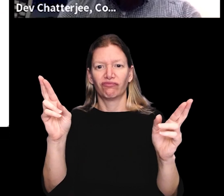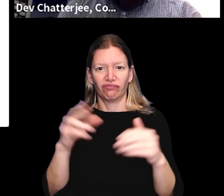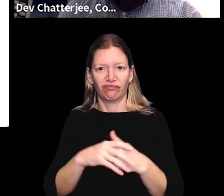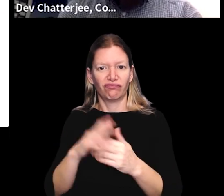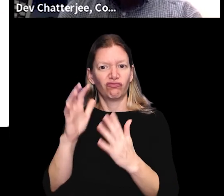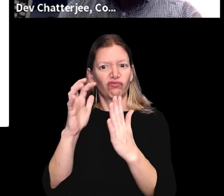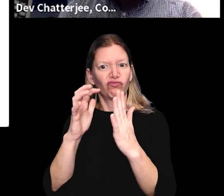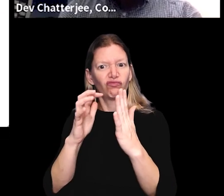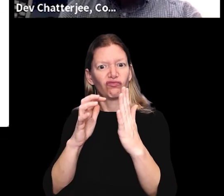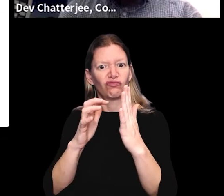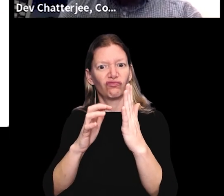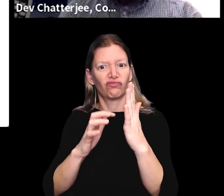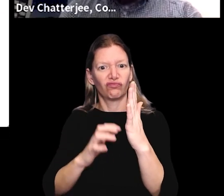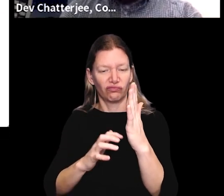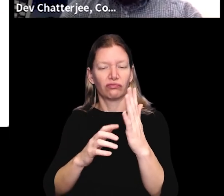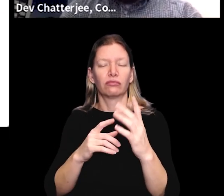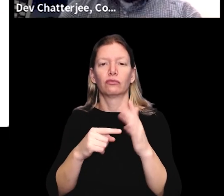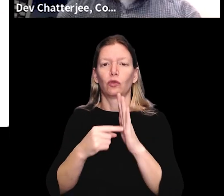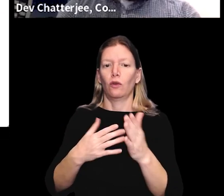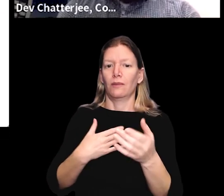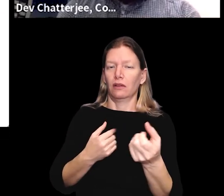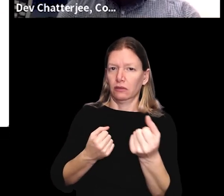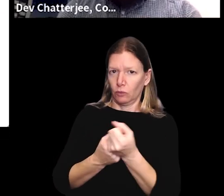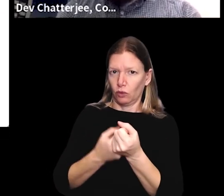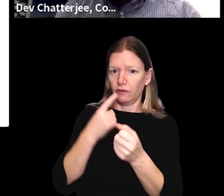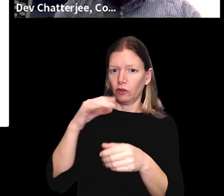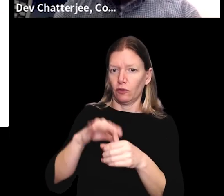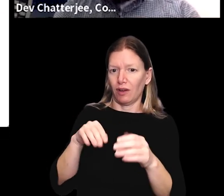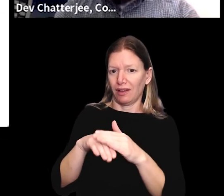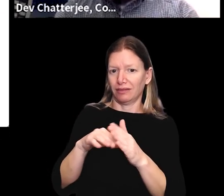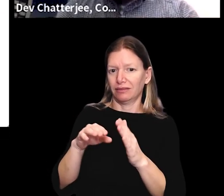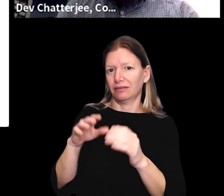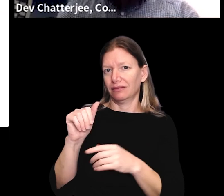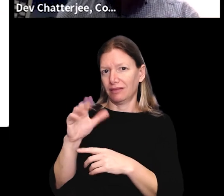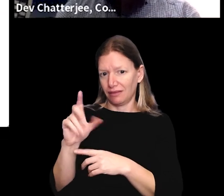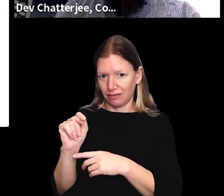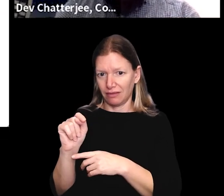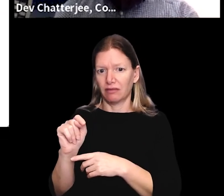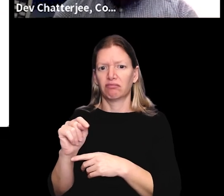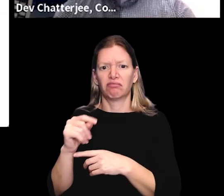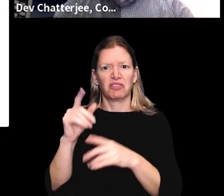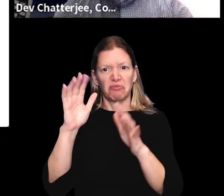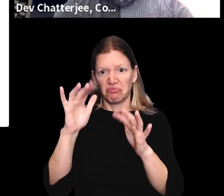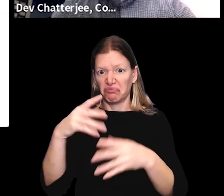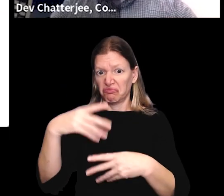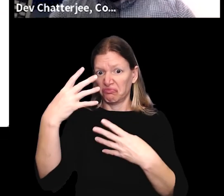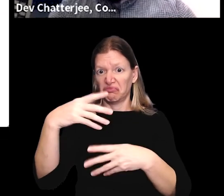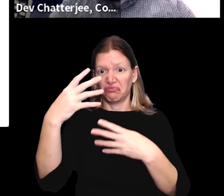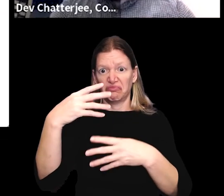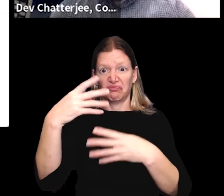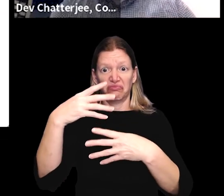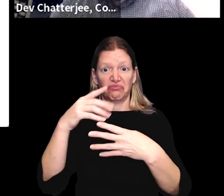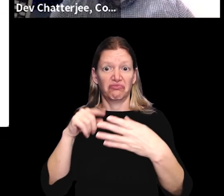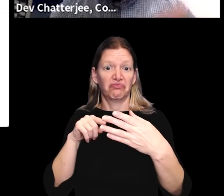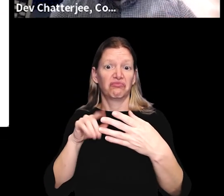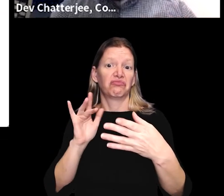with a pre-populated text, um, that indicates your support for the Voting Access Act. And you can go ahead